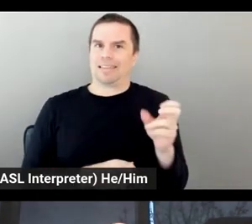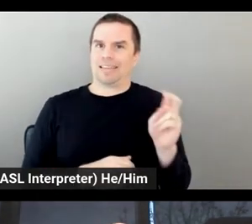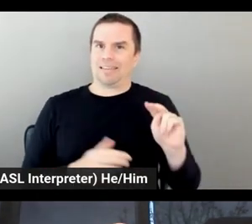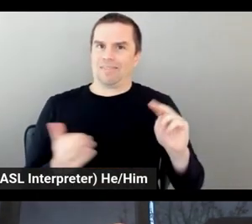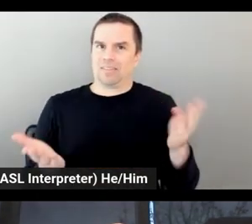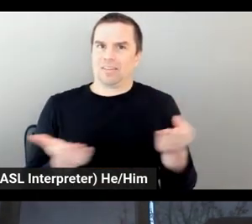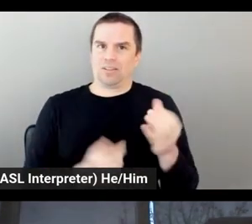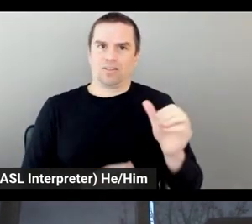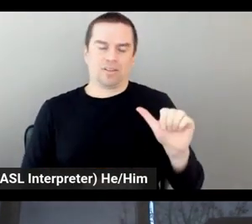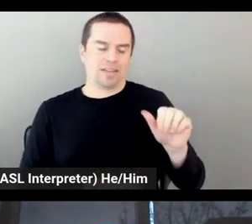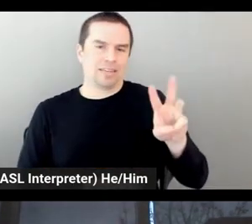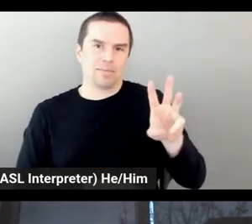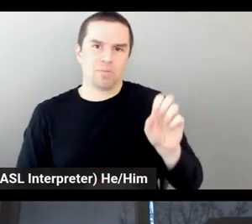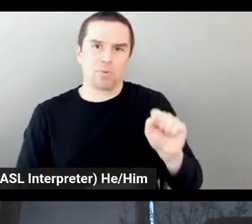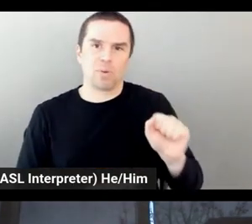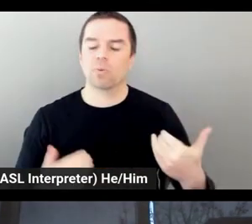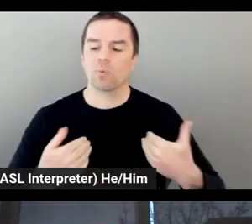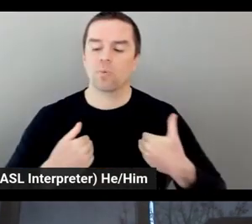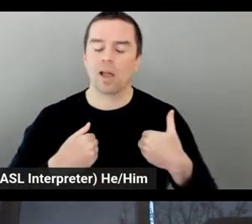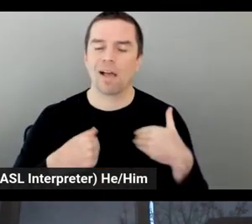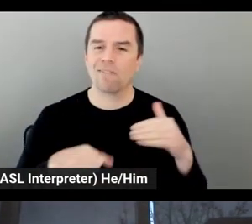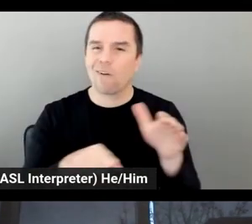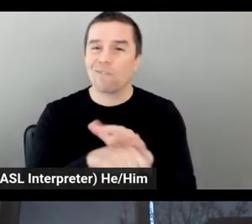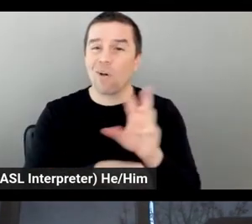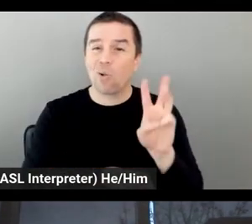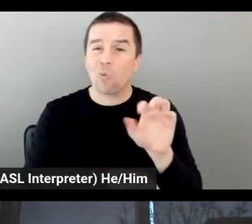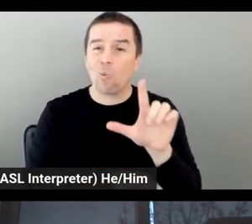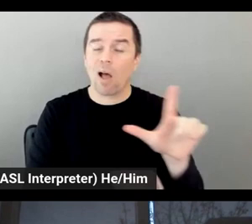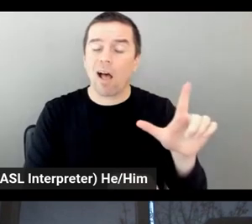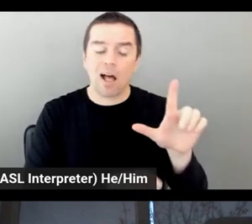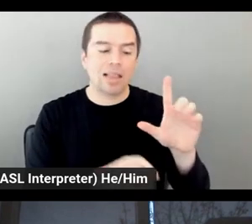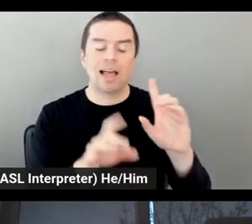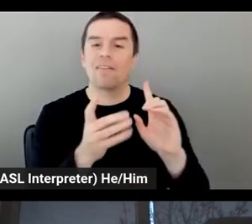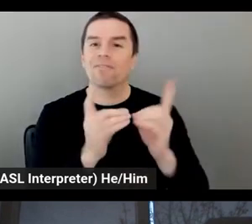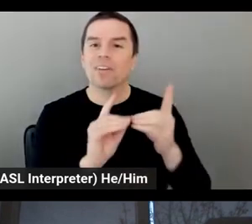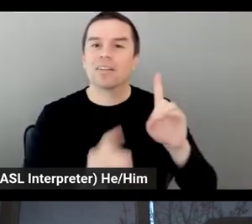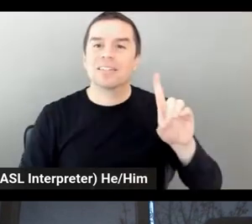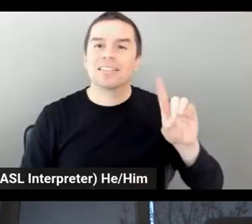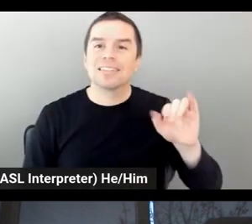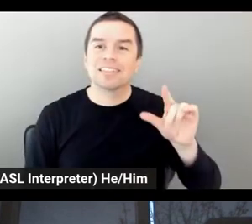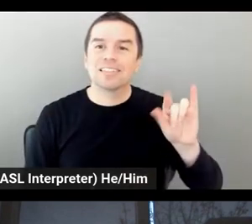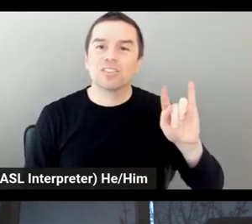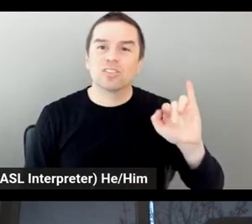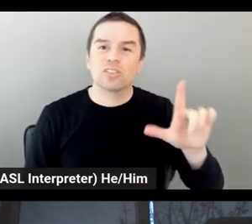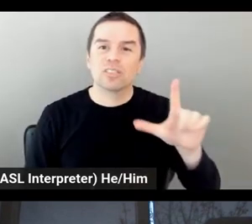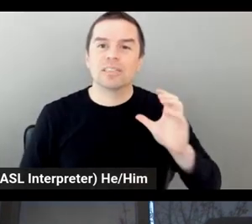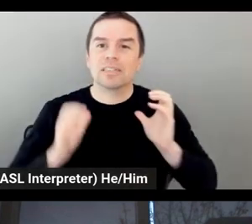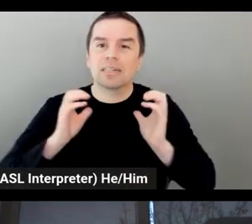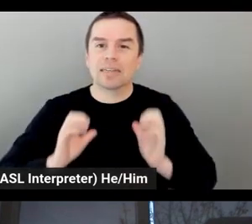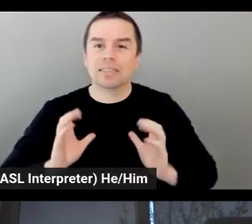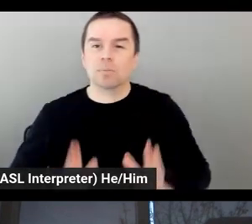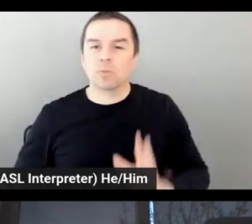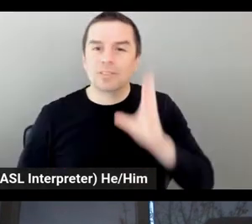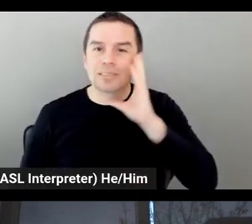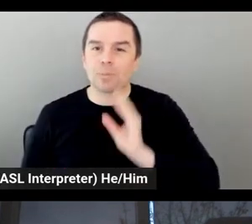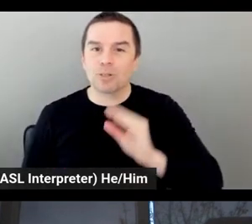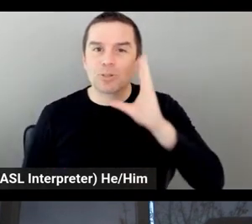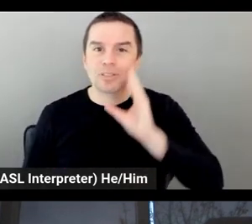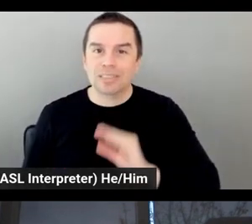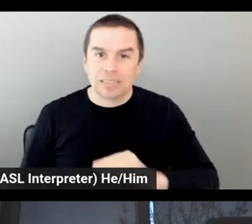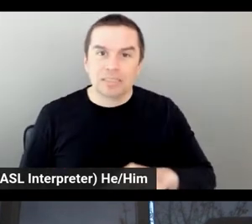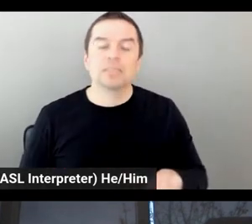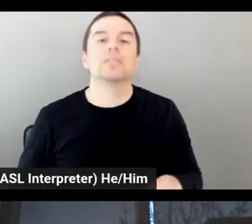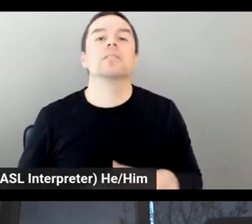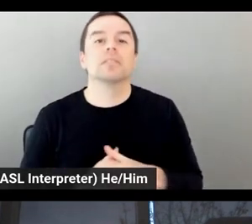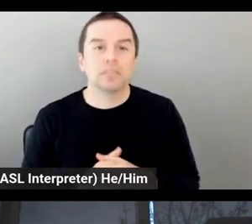dedicated to digital customer experience, as we call it, right, in AWS. And, Sylvia, for example, mentioned the configurator. We had